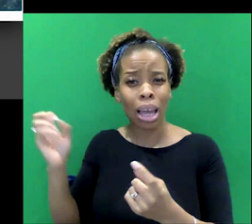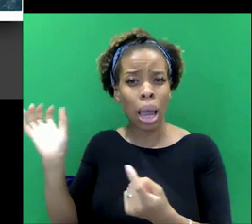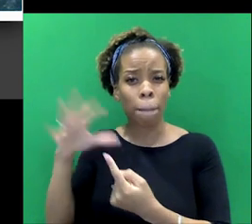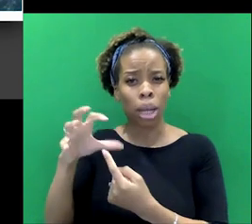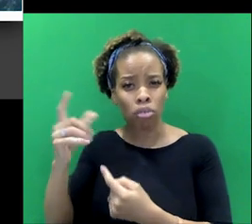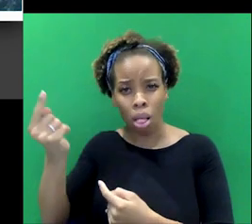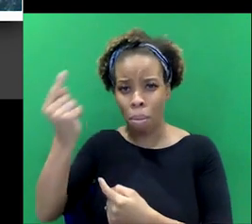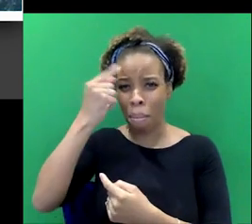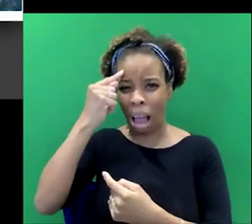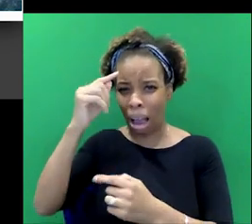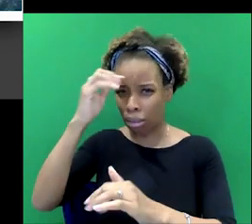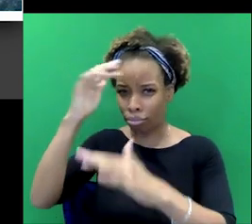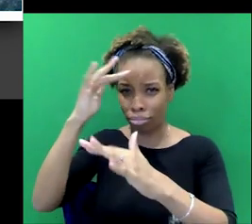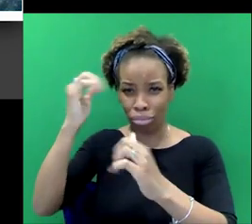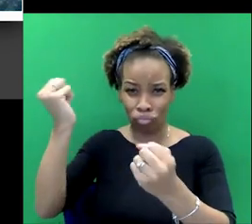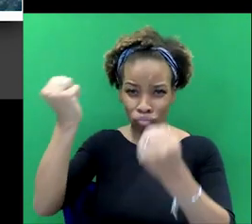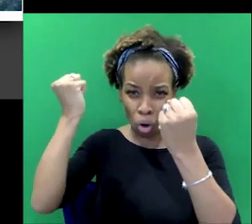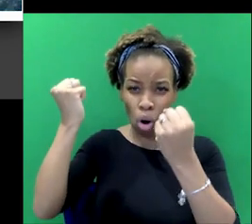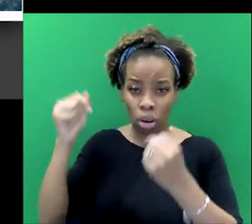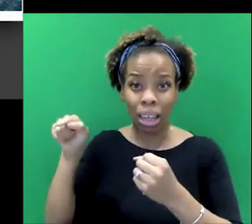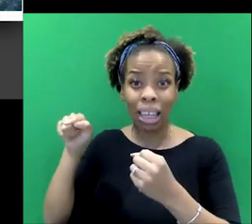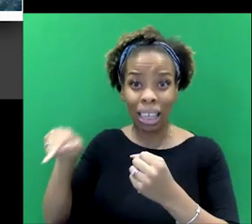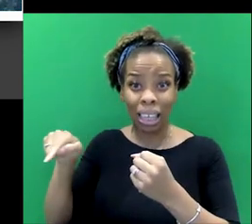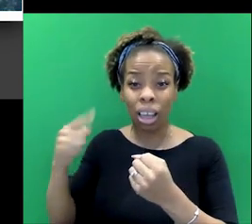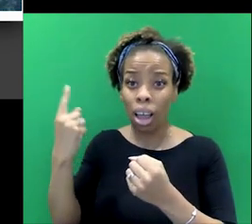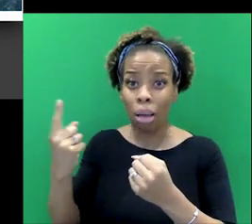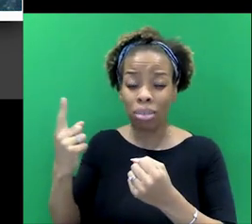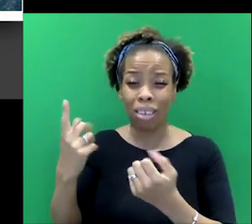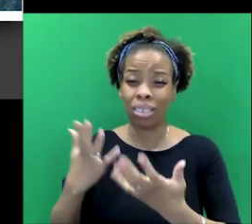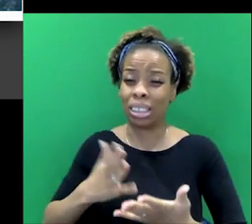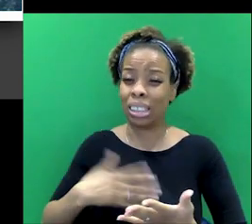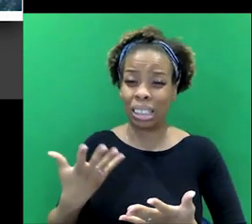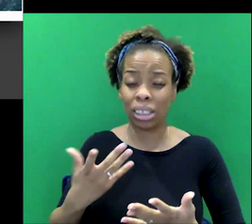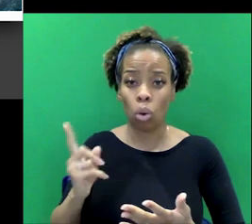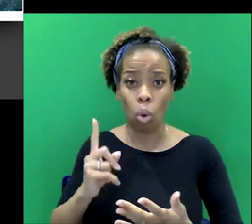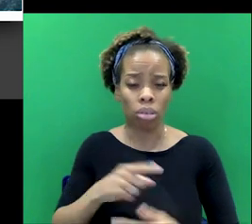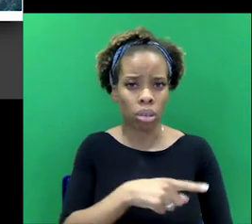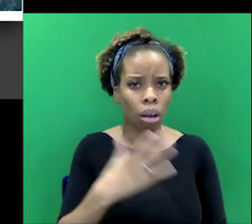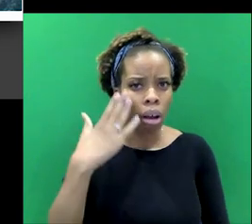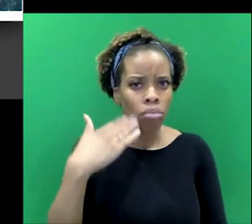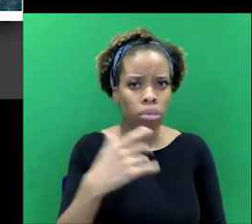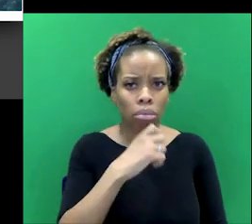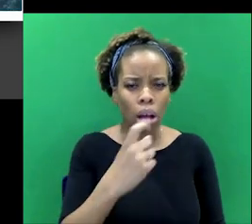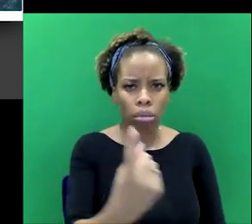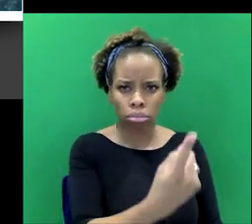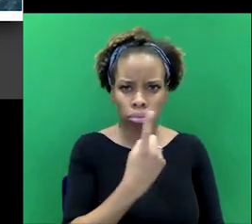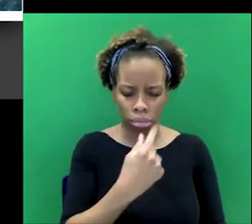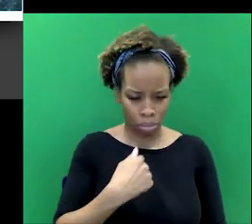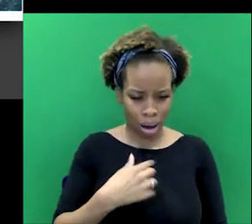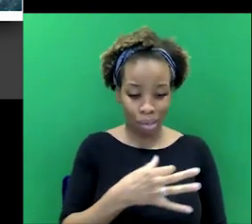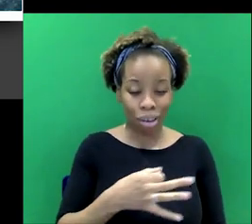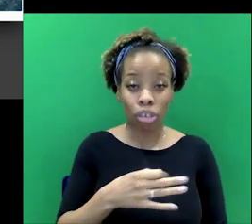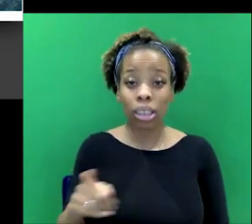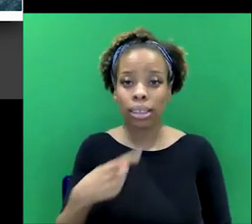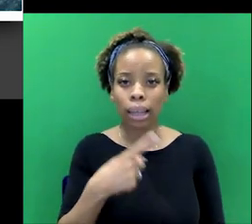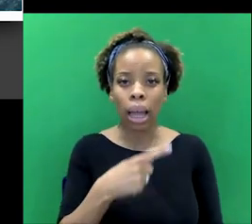he dislikes, he intensely dislikes, I should say, the fact that a brown man has come to this parish. He calls him